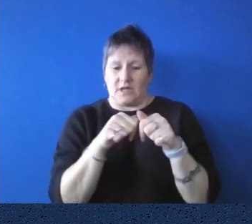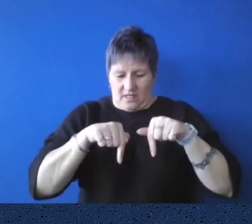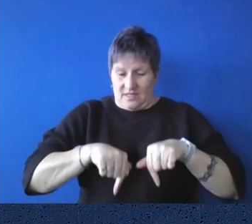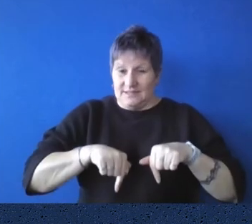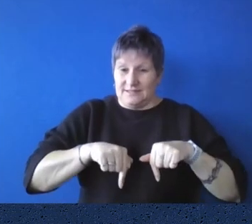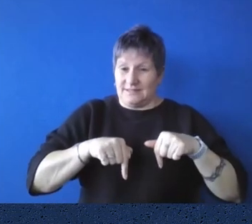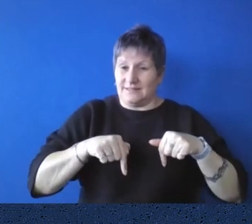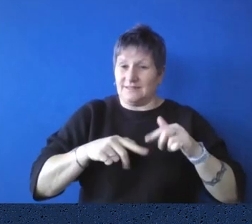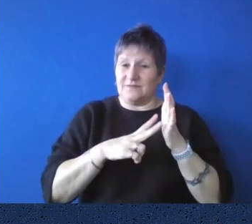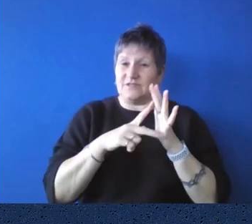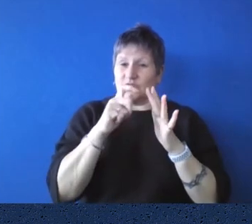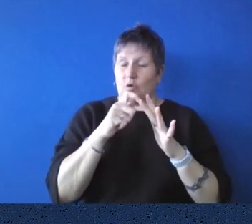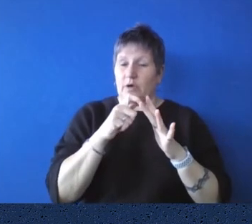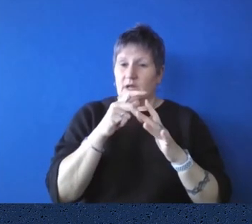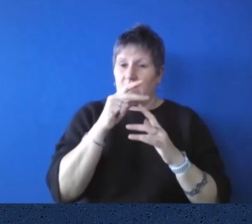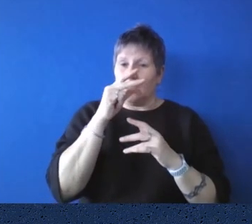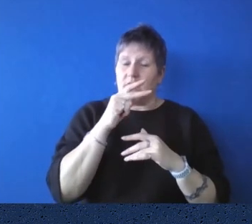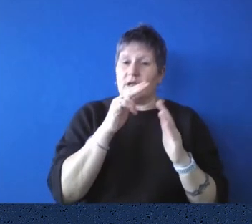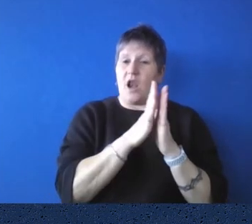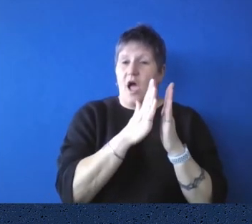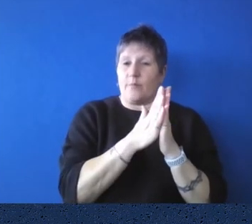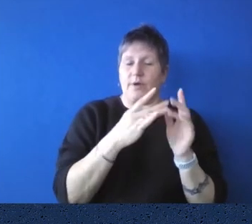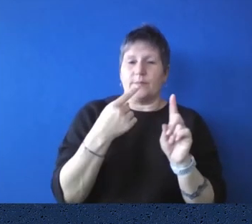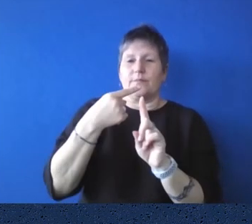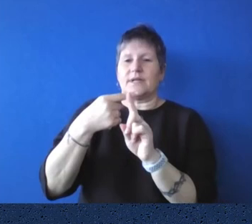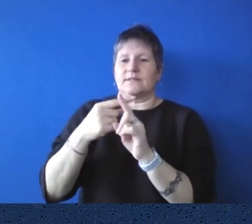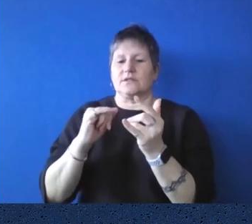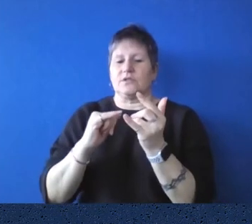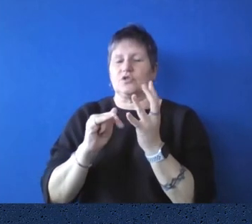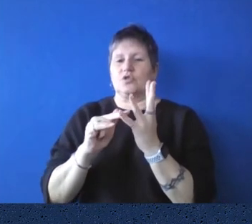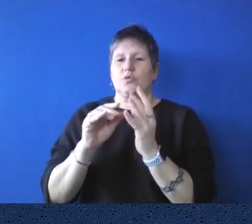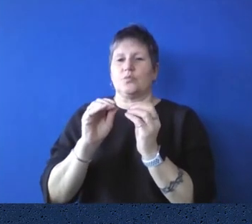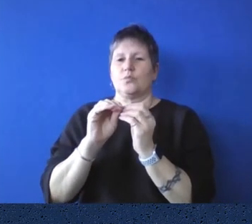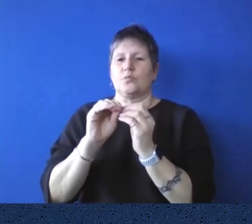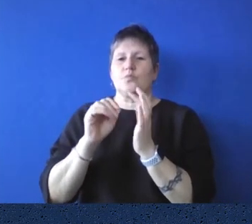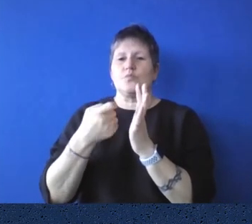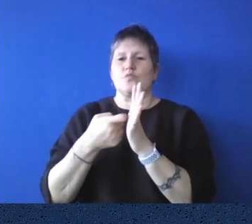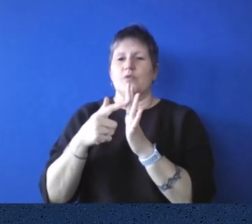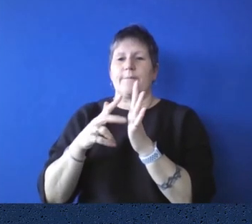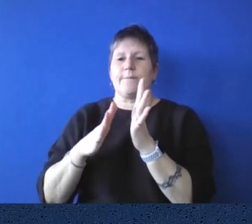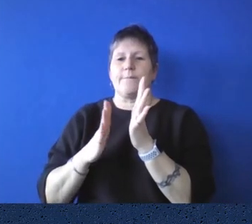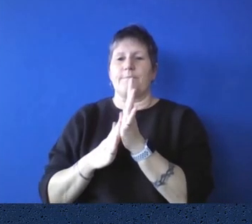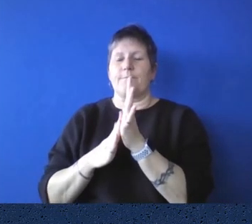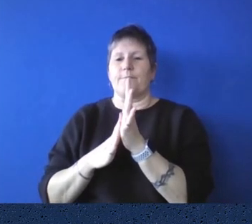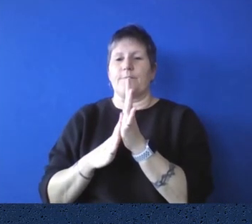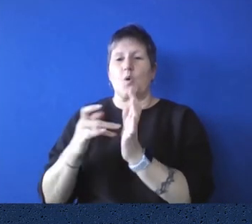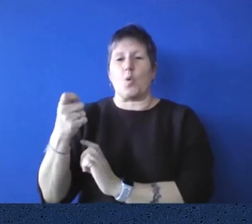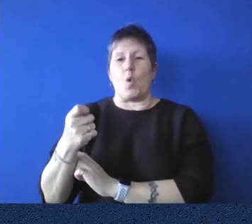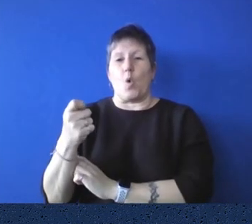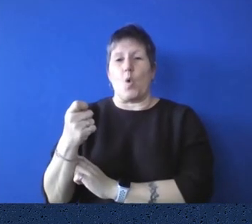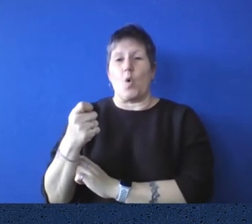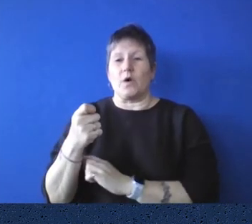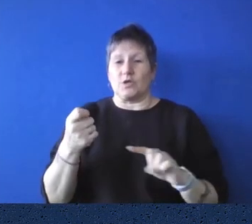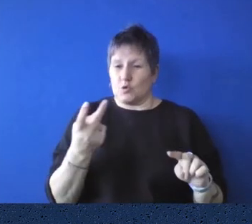and the Supreme Court library, given their significance to Victoria, do you collaborate or do researchers